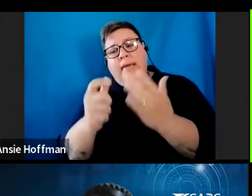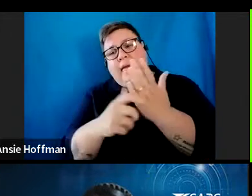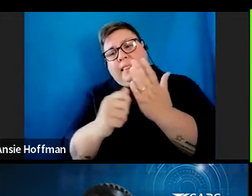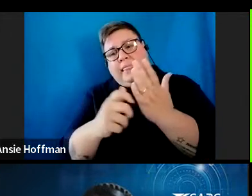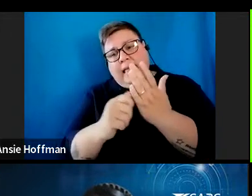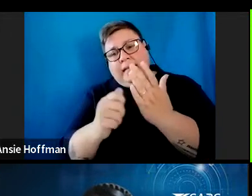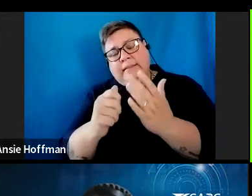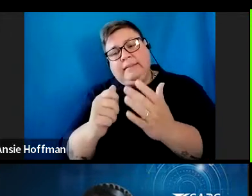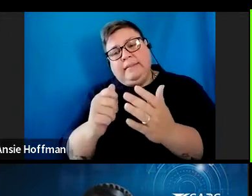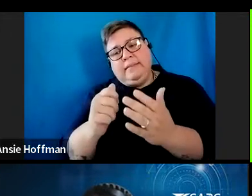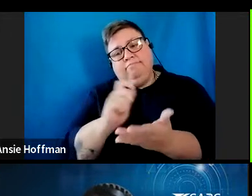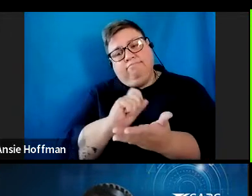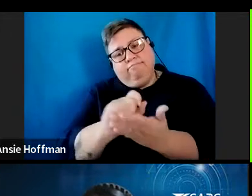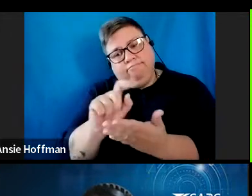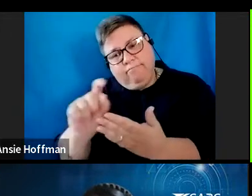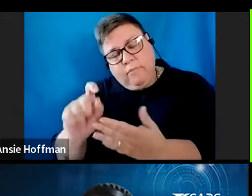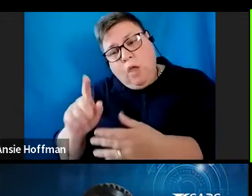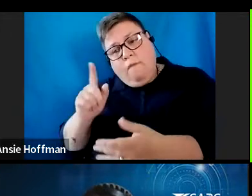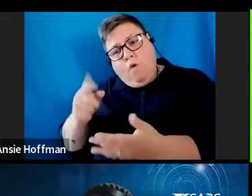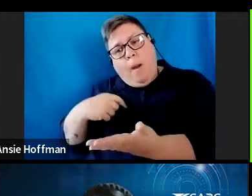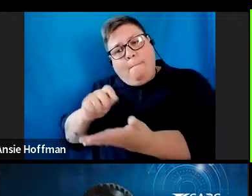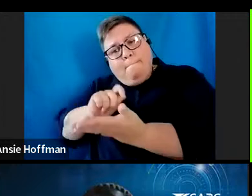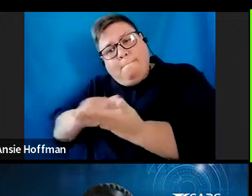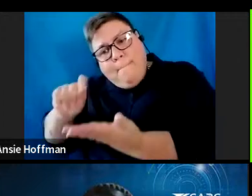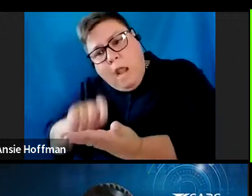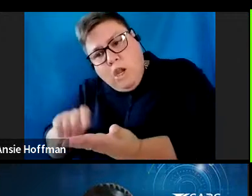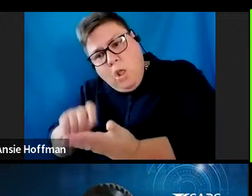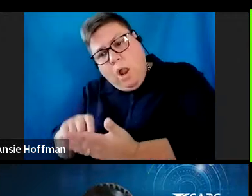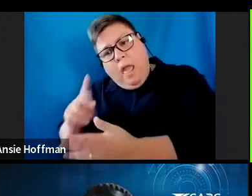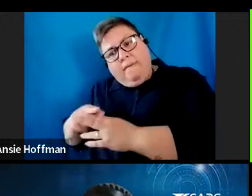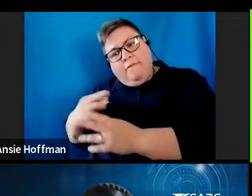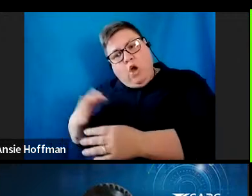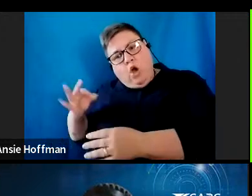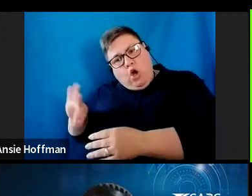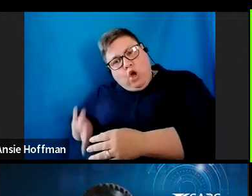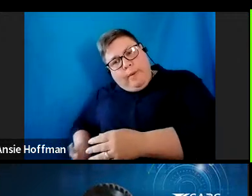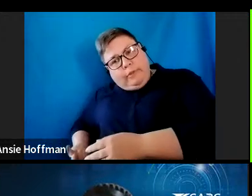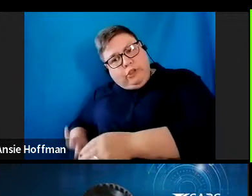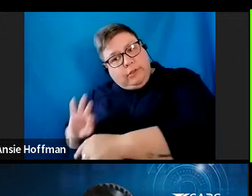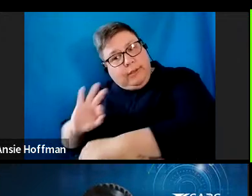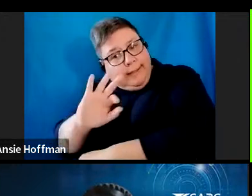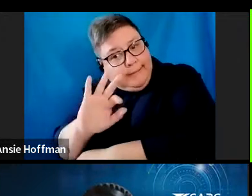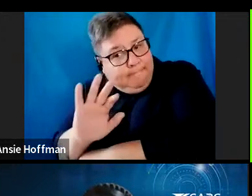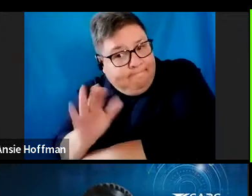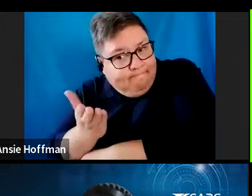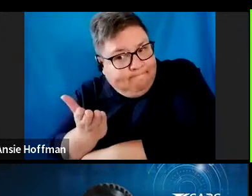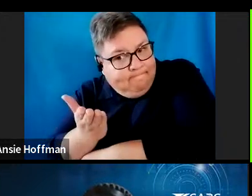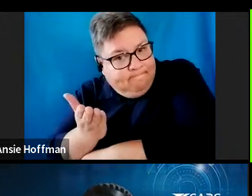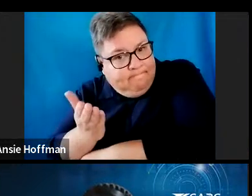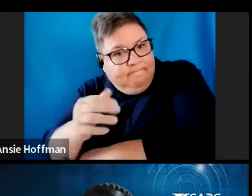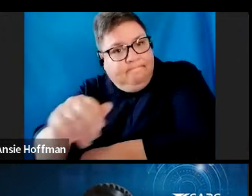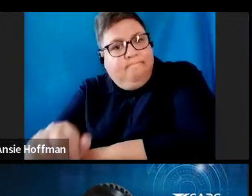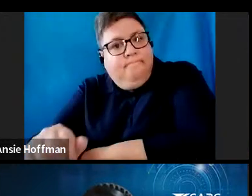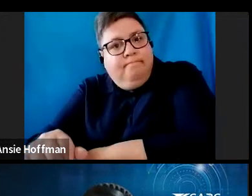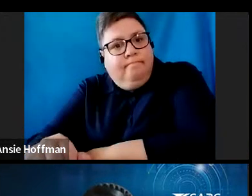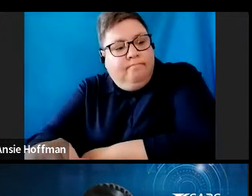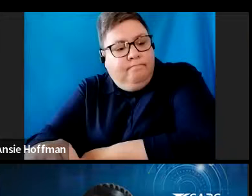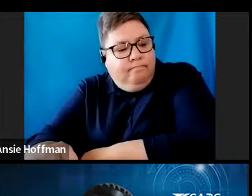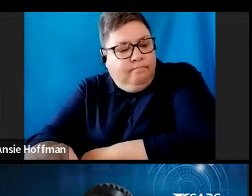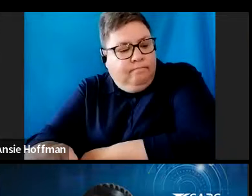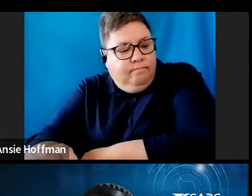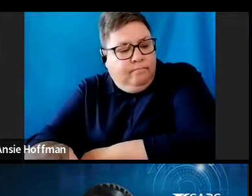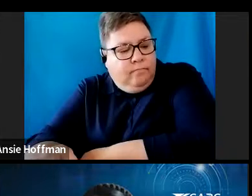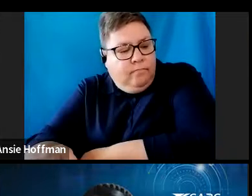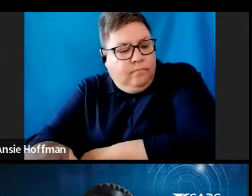manually using the completed form? Lindsay, can you assist? Yes, thank you. I can.